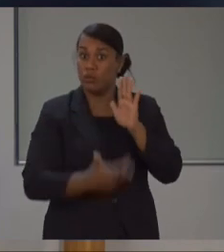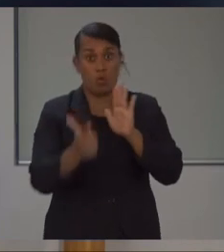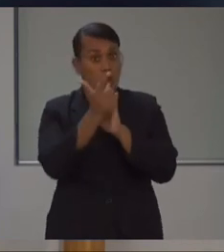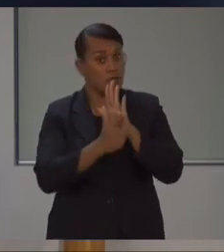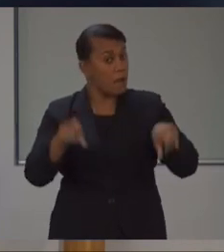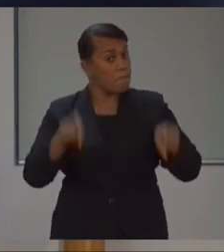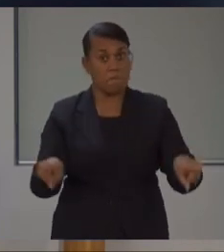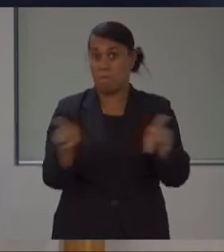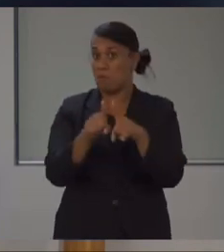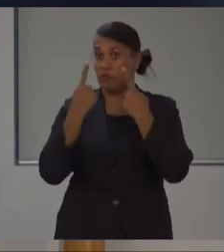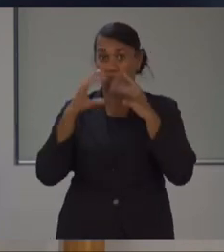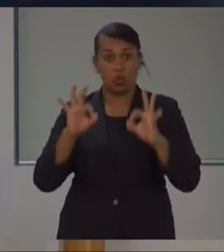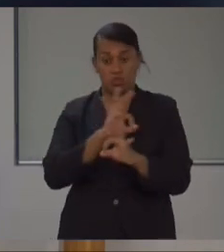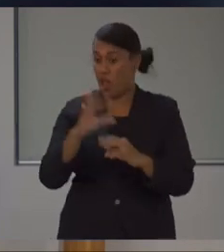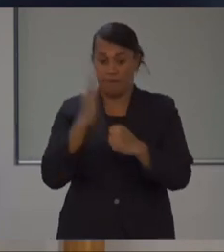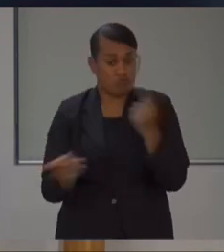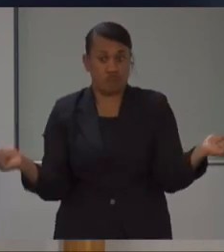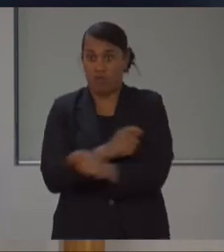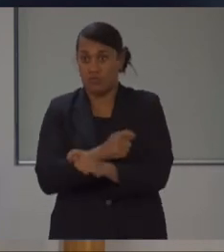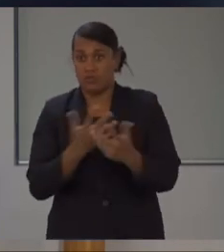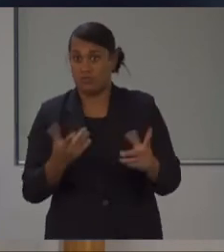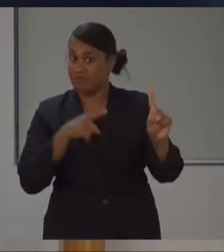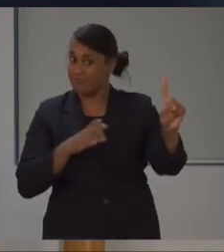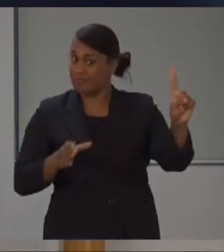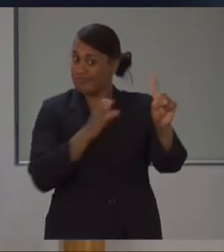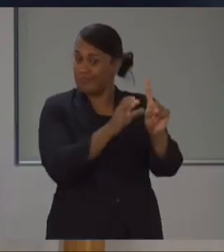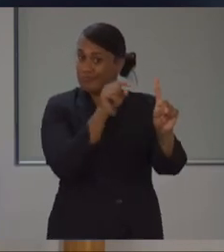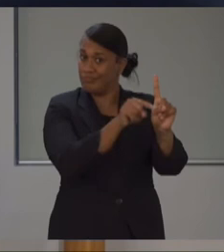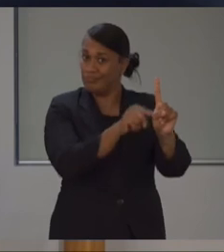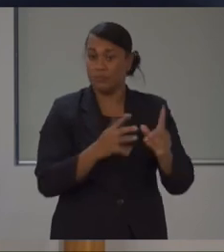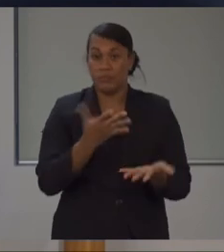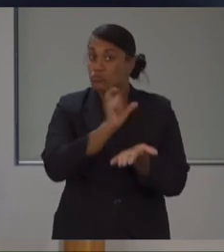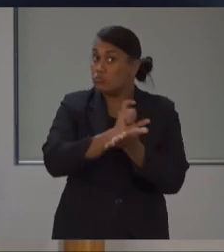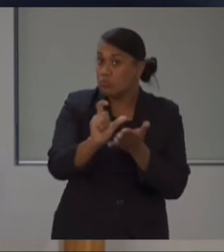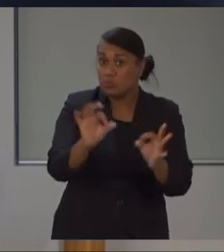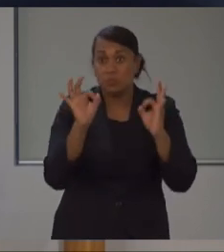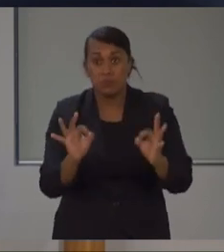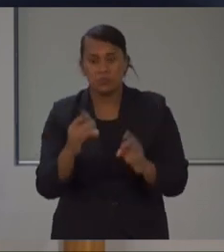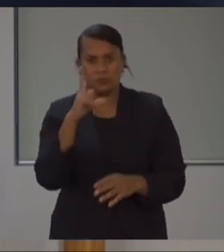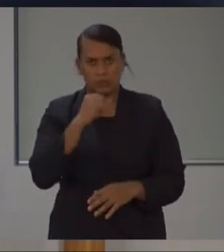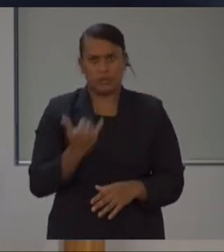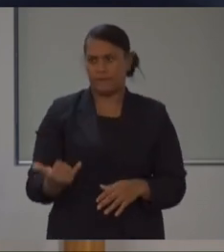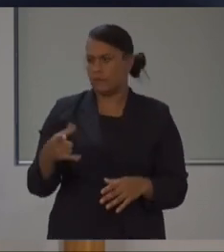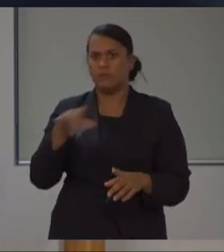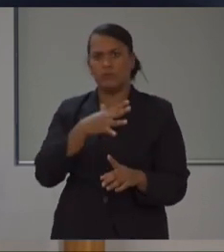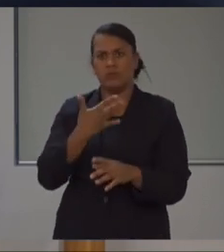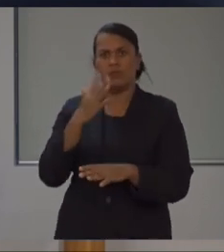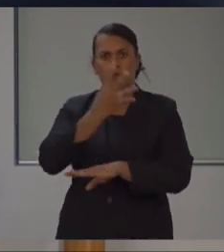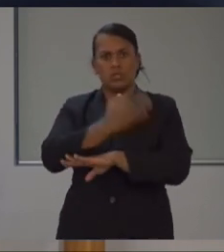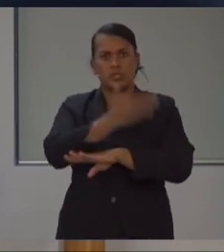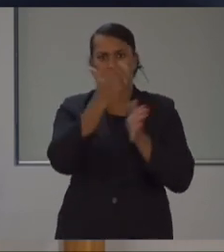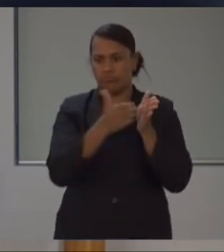So 14 days in a quarantine facility test, if that's clear, then they go into 14 days in home. It doesn't change.